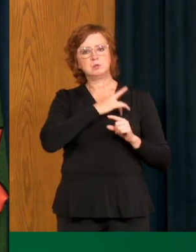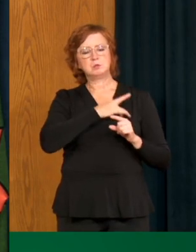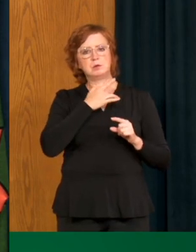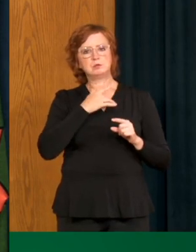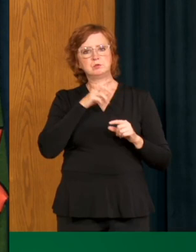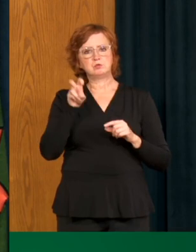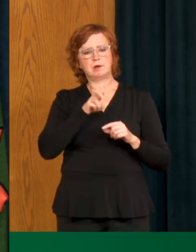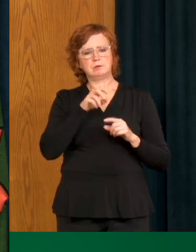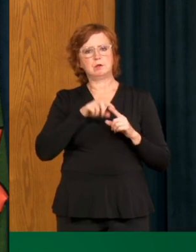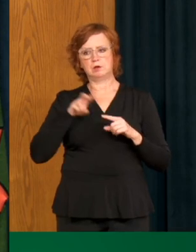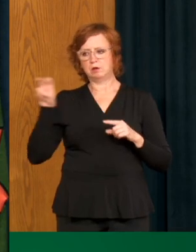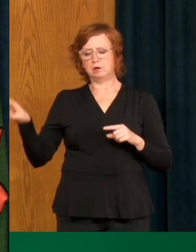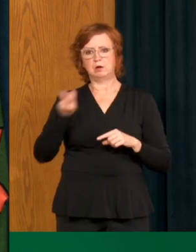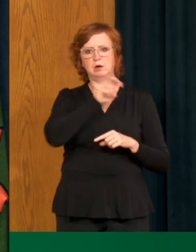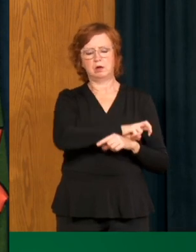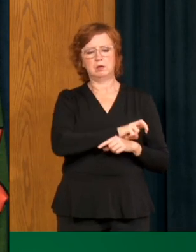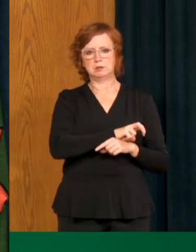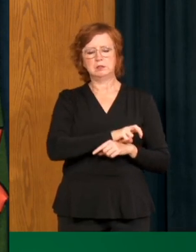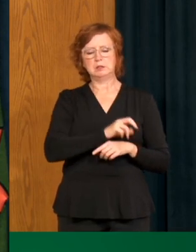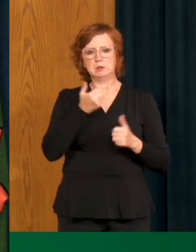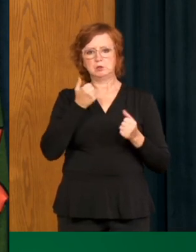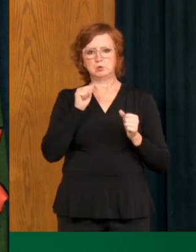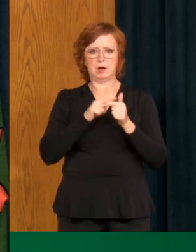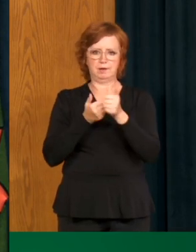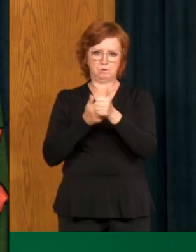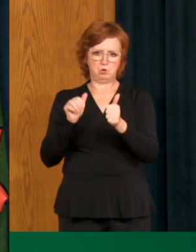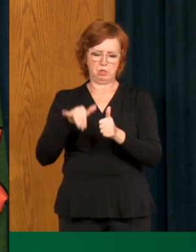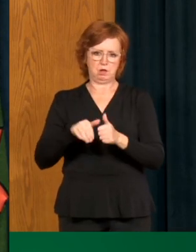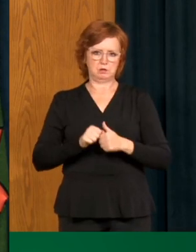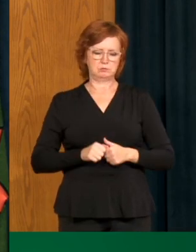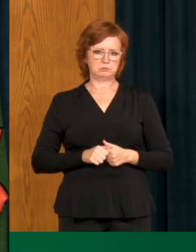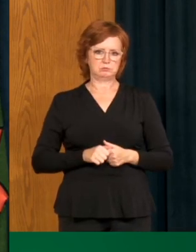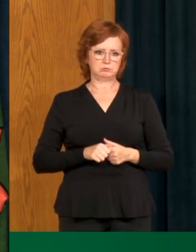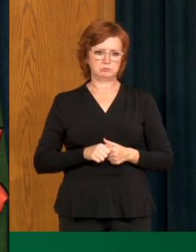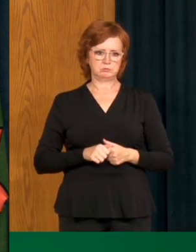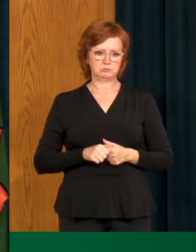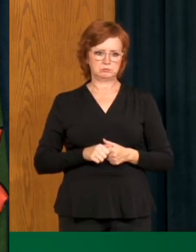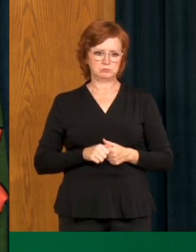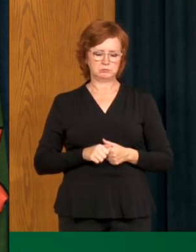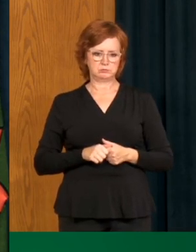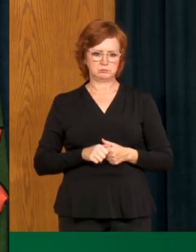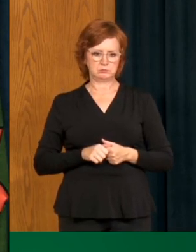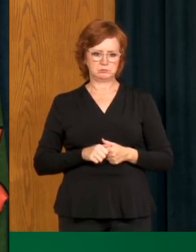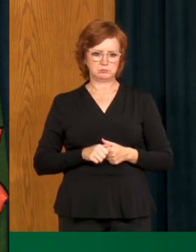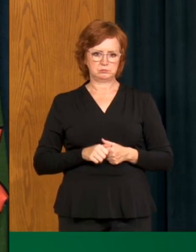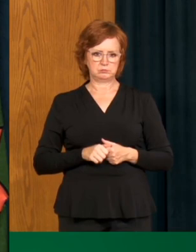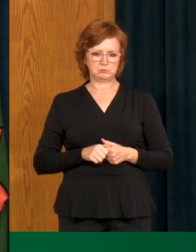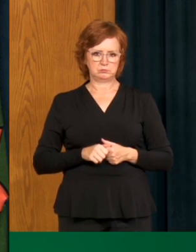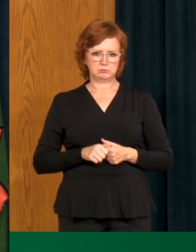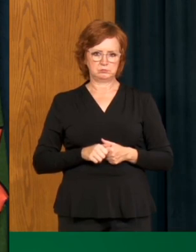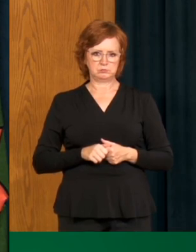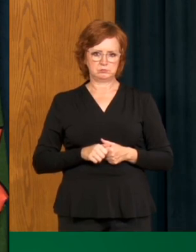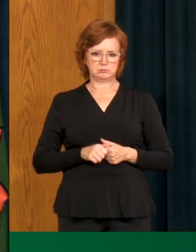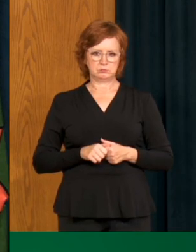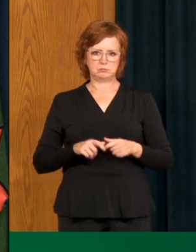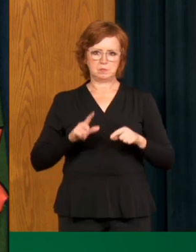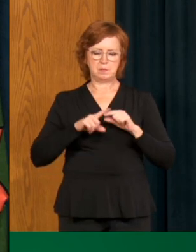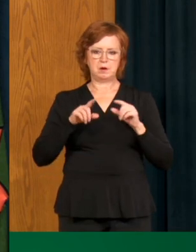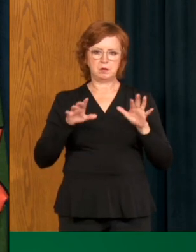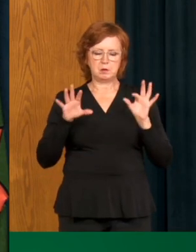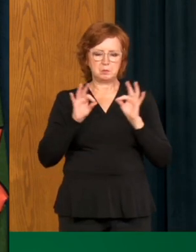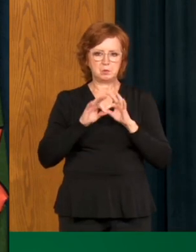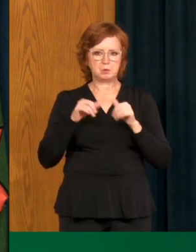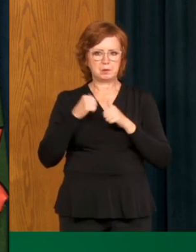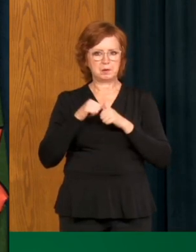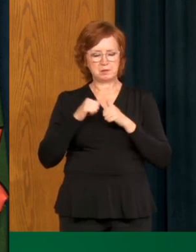Um, that being said, um, there, as we reopen our borders and, and tourism is part of our economy, there are people that